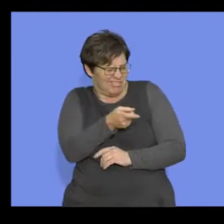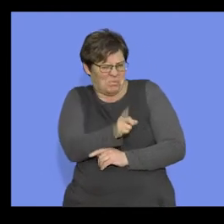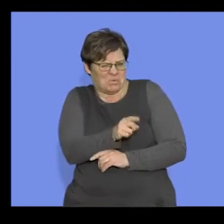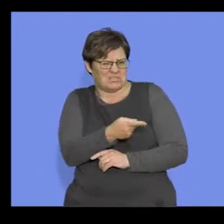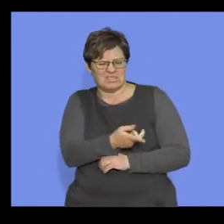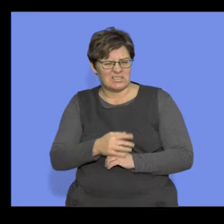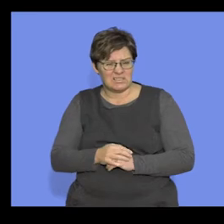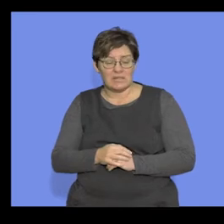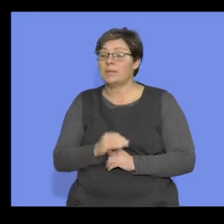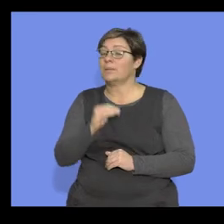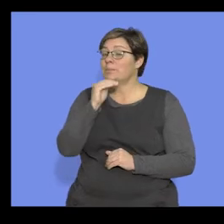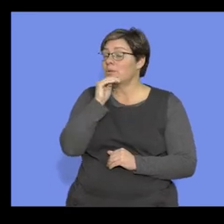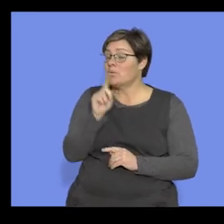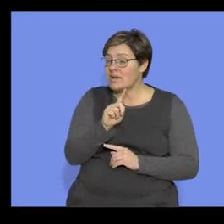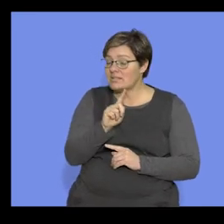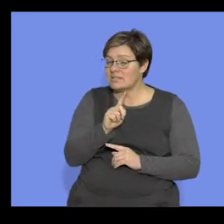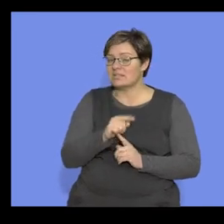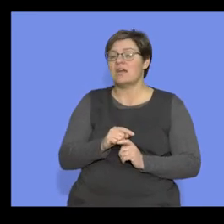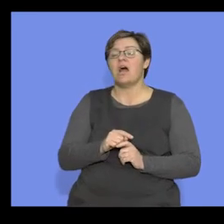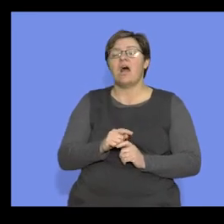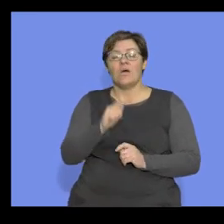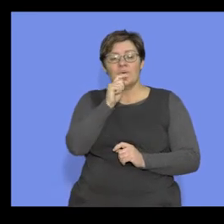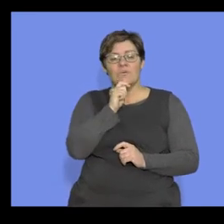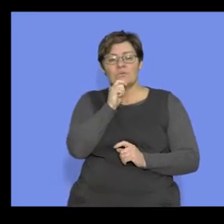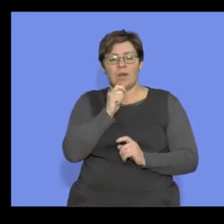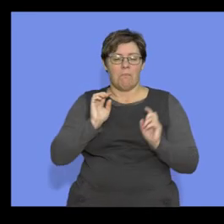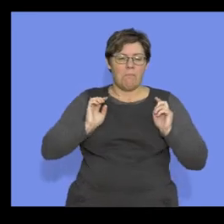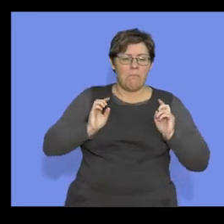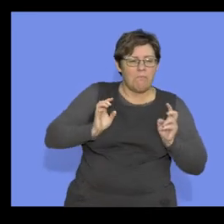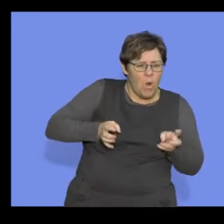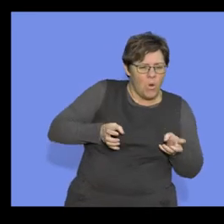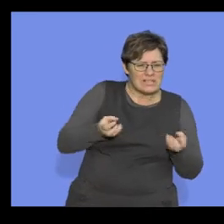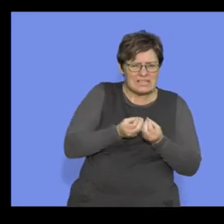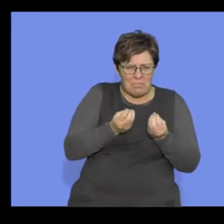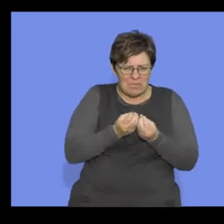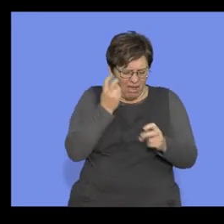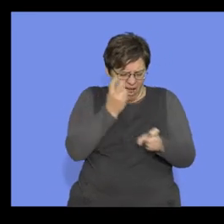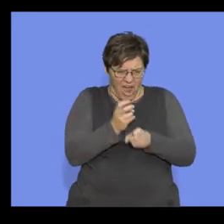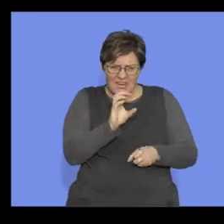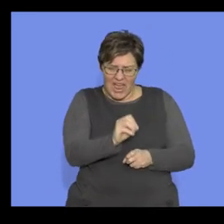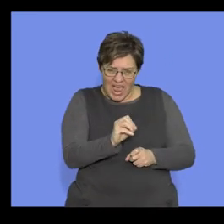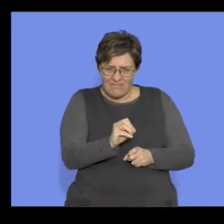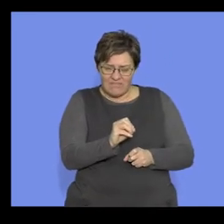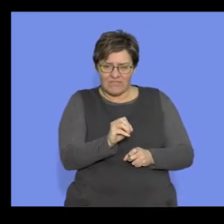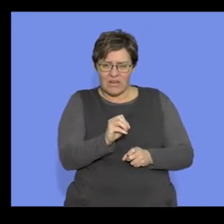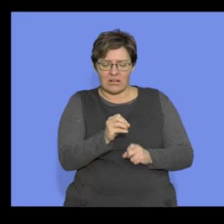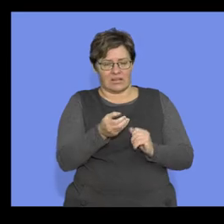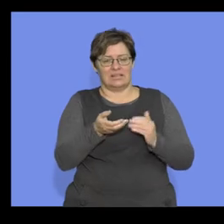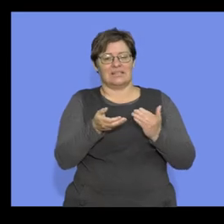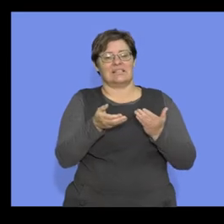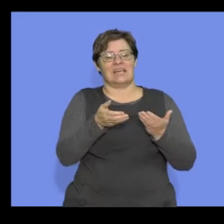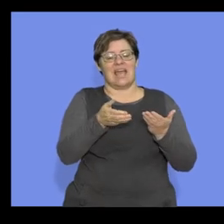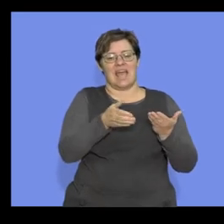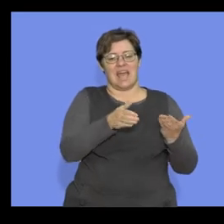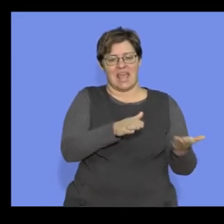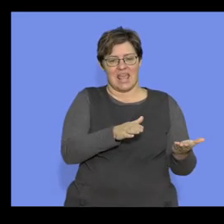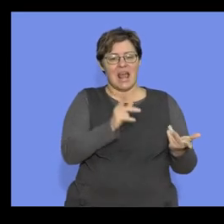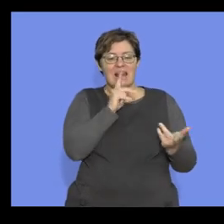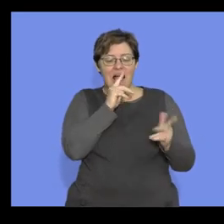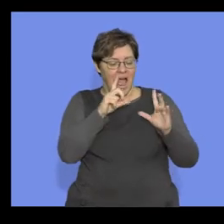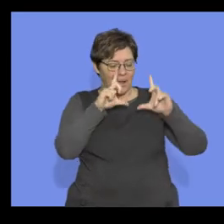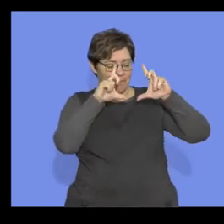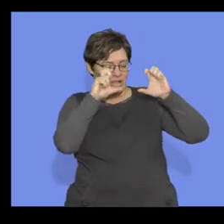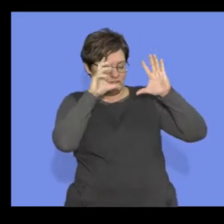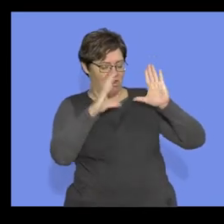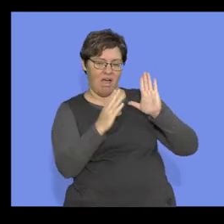is an organism usually that had bones or something hard, and it's basically left like a picture